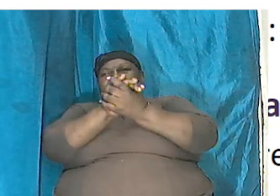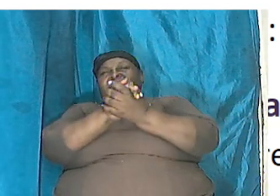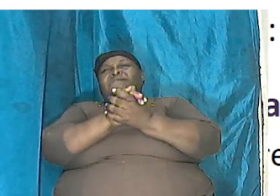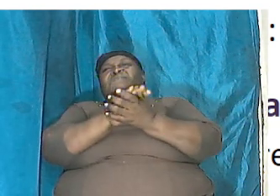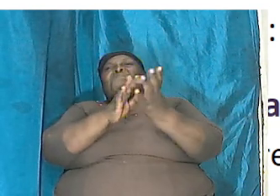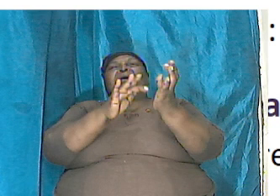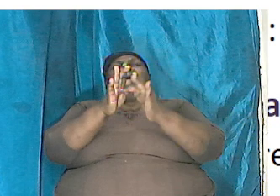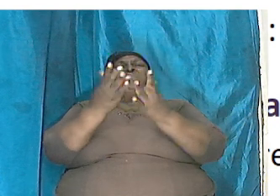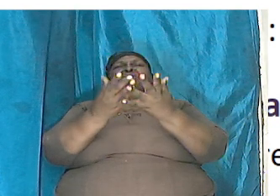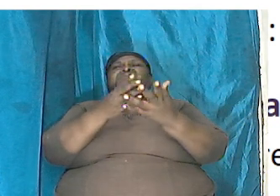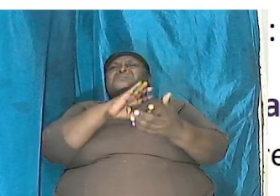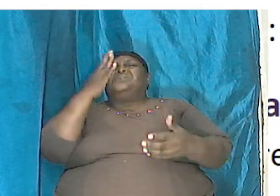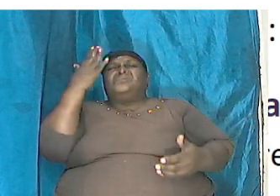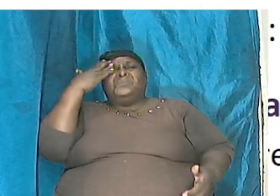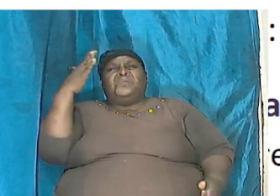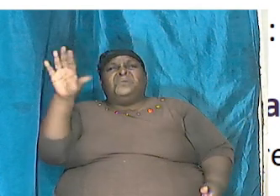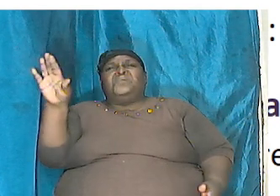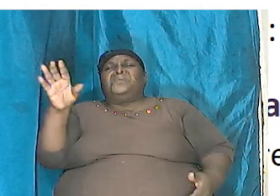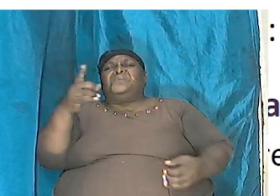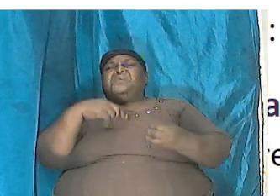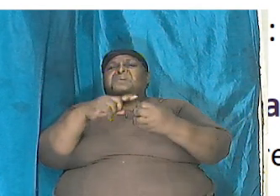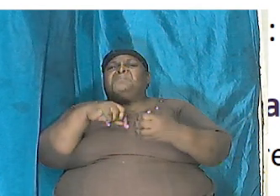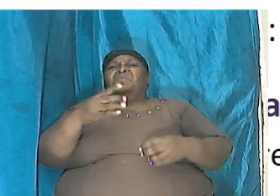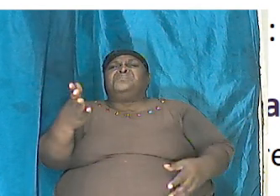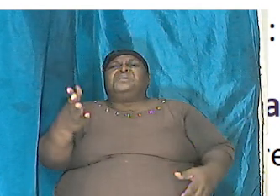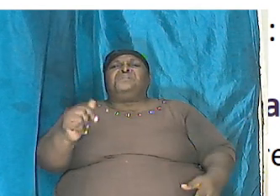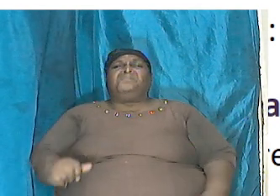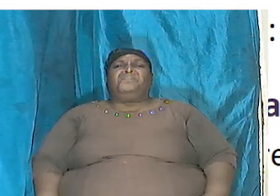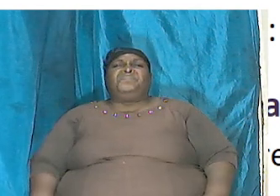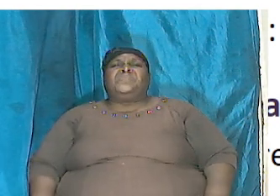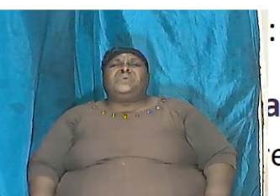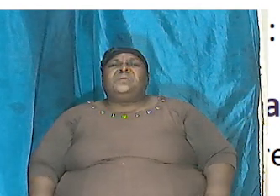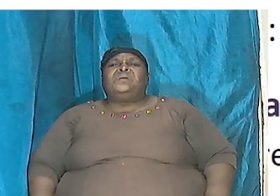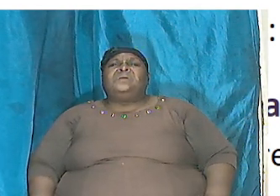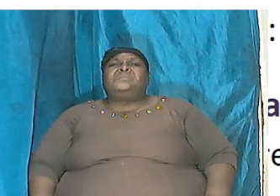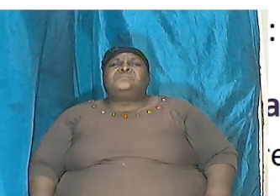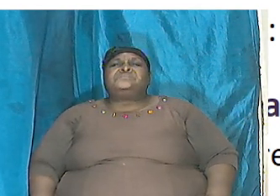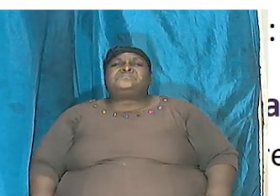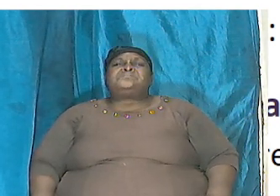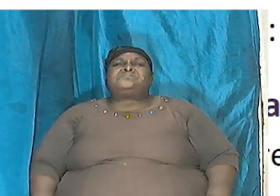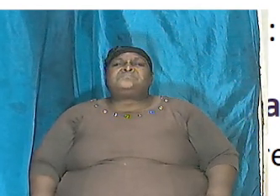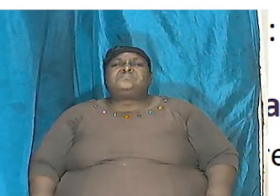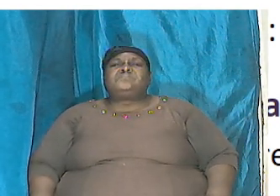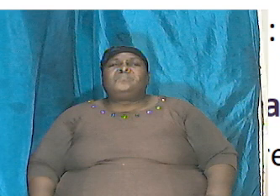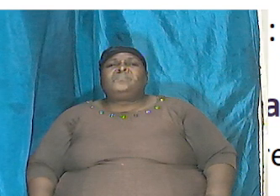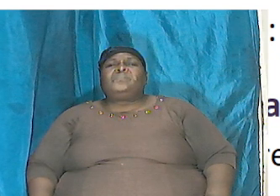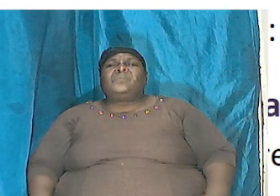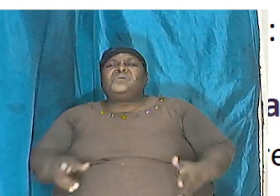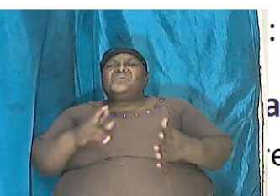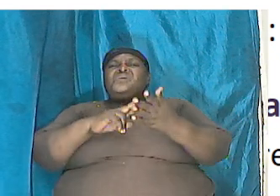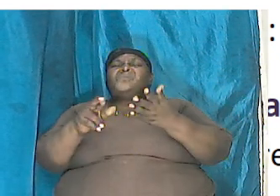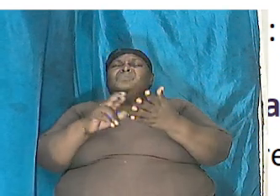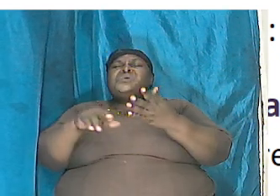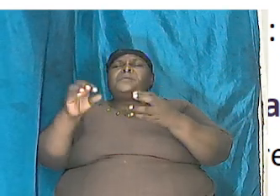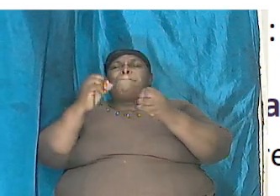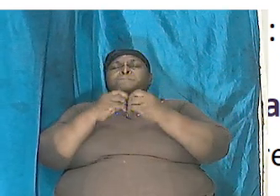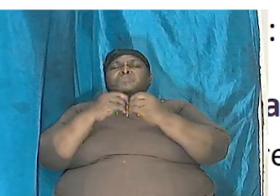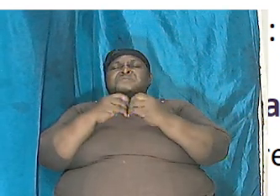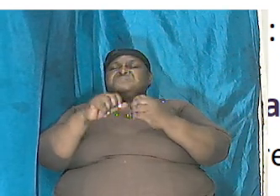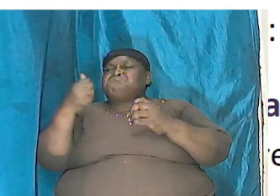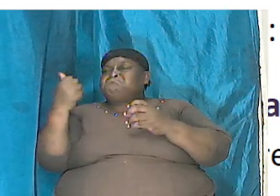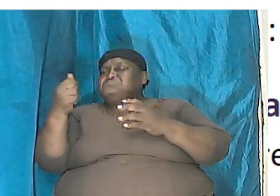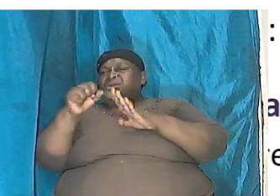41 and verse 1 and in fact whereas we have verse 1 here I want us to read a little bit more because there's another scripture